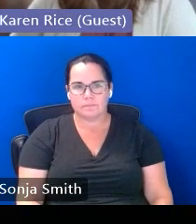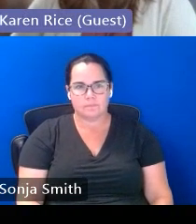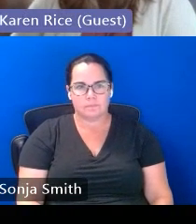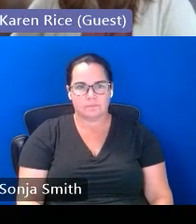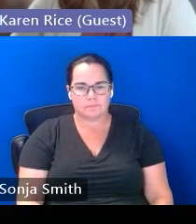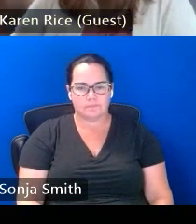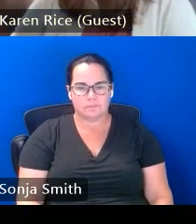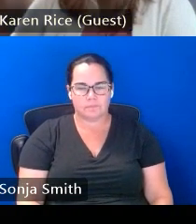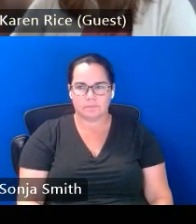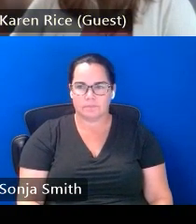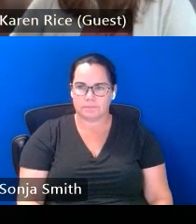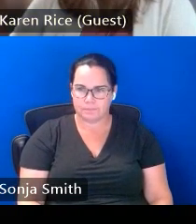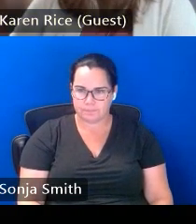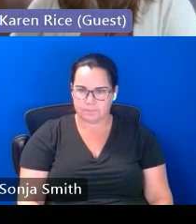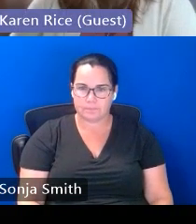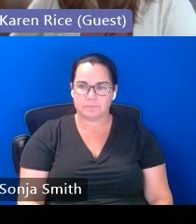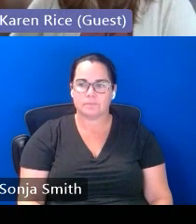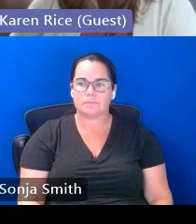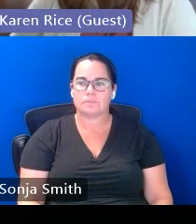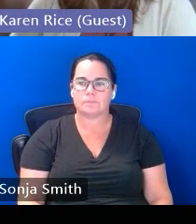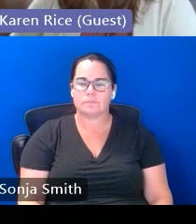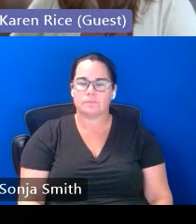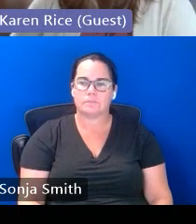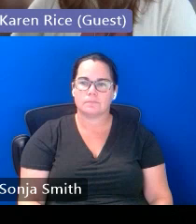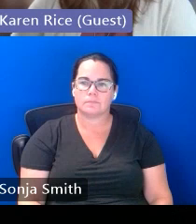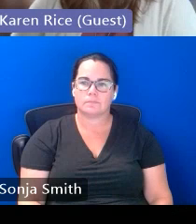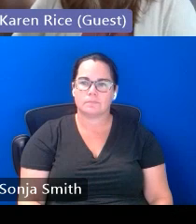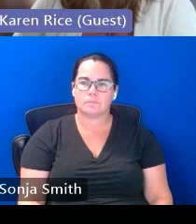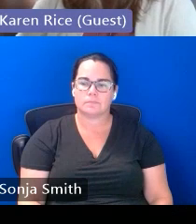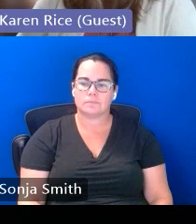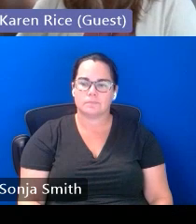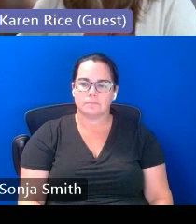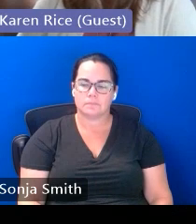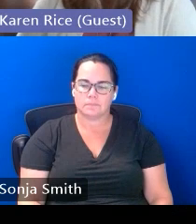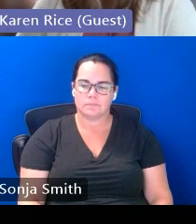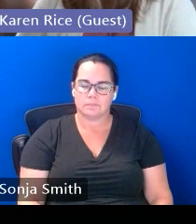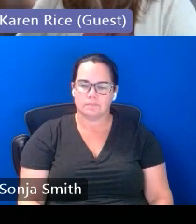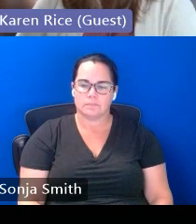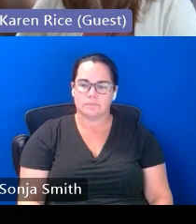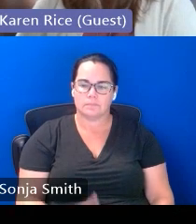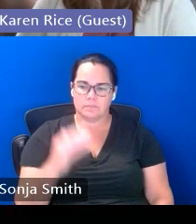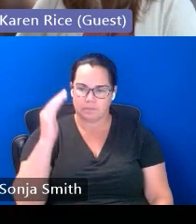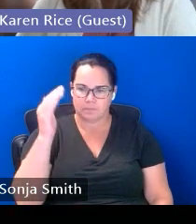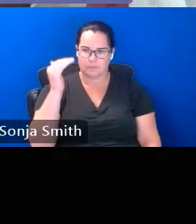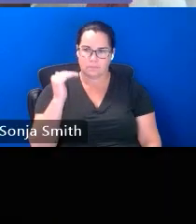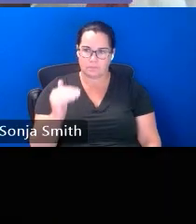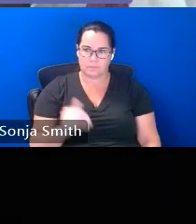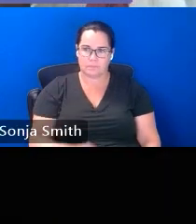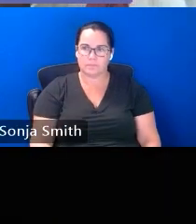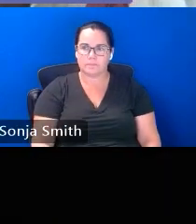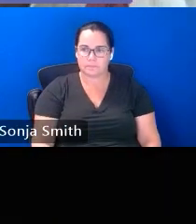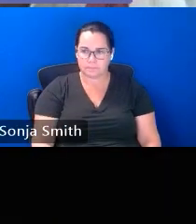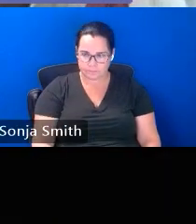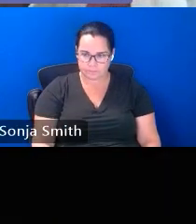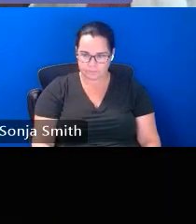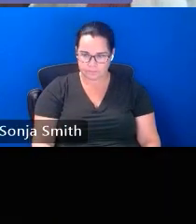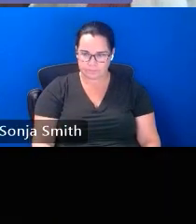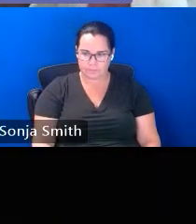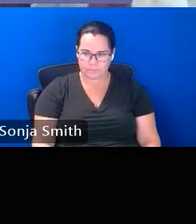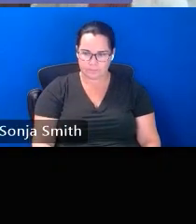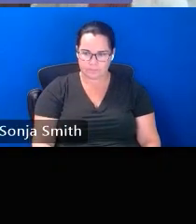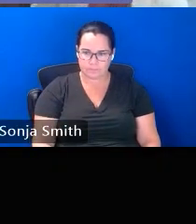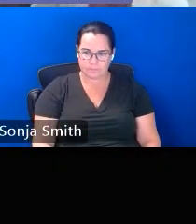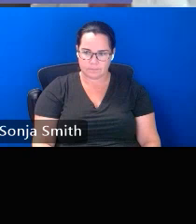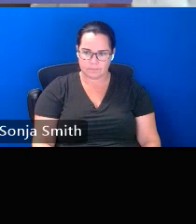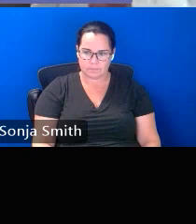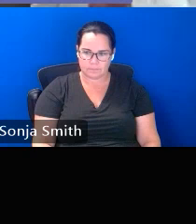slide i want to talk about the unique needs of our migrant children and youth and so